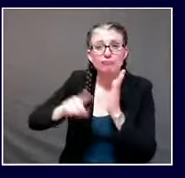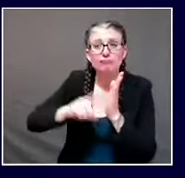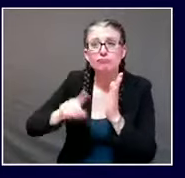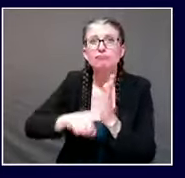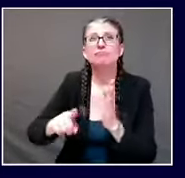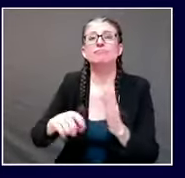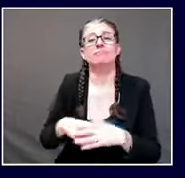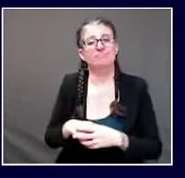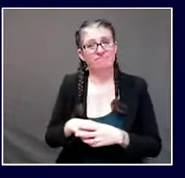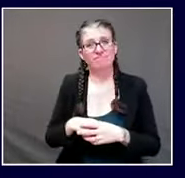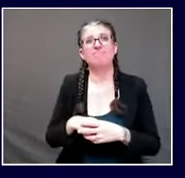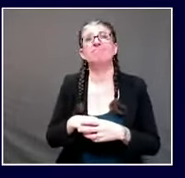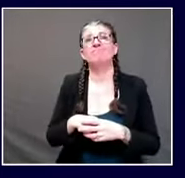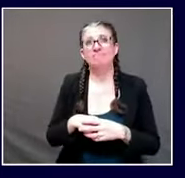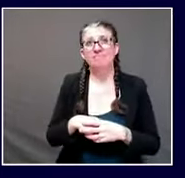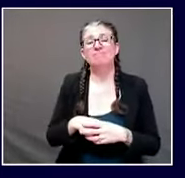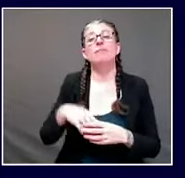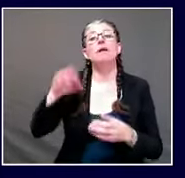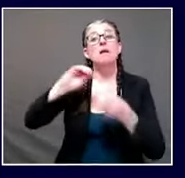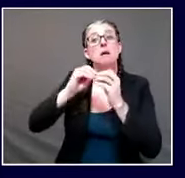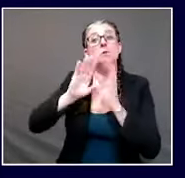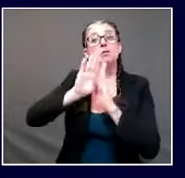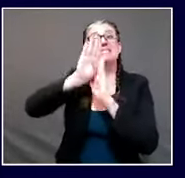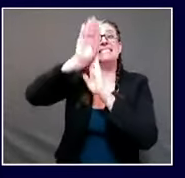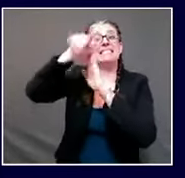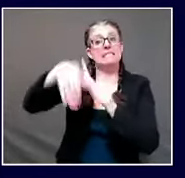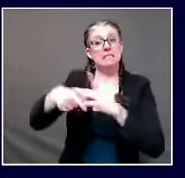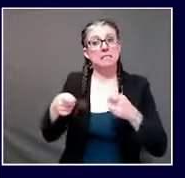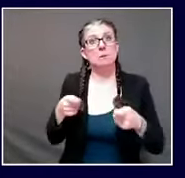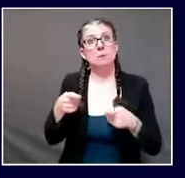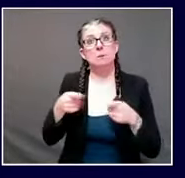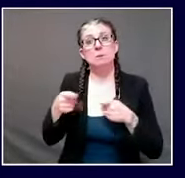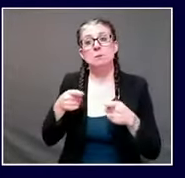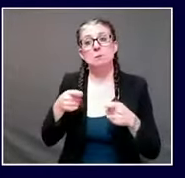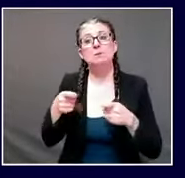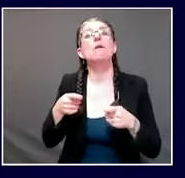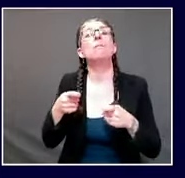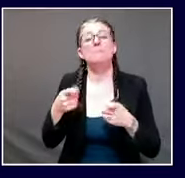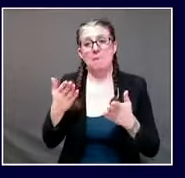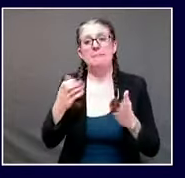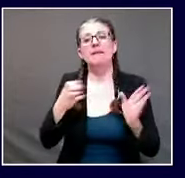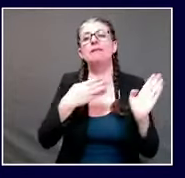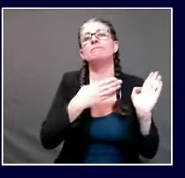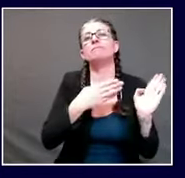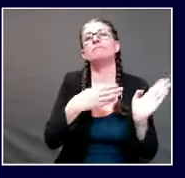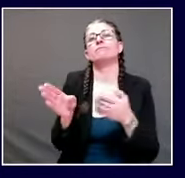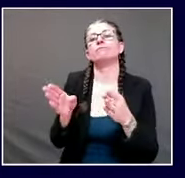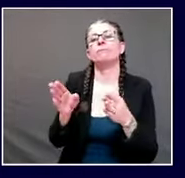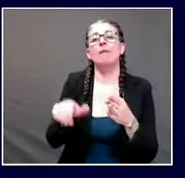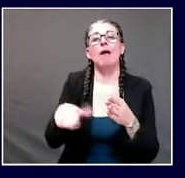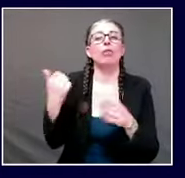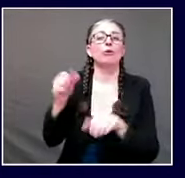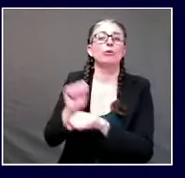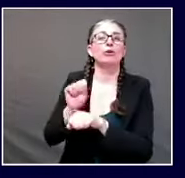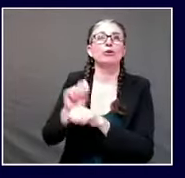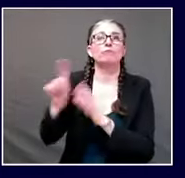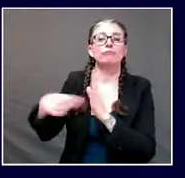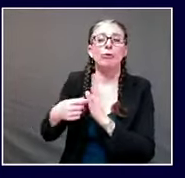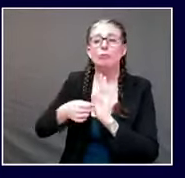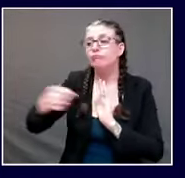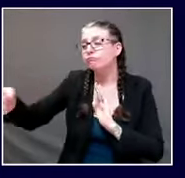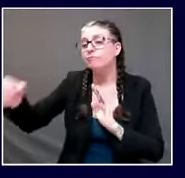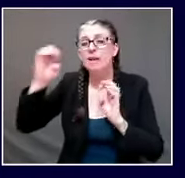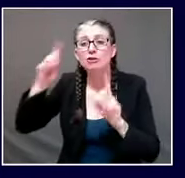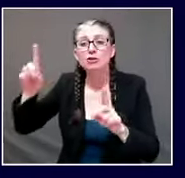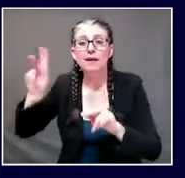education maybe assistance with vaccine education maybe assistance with just understanding where things are with covid it's going to be a